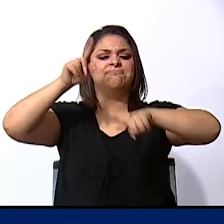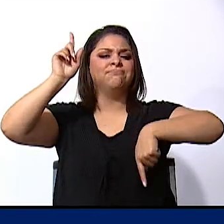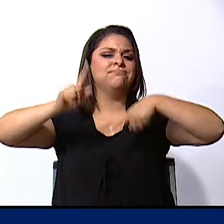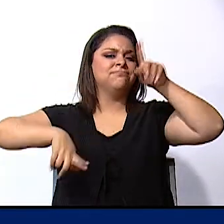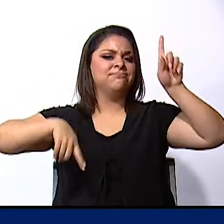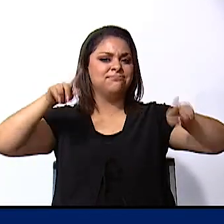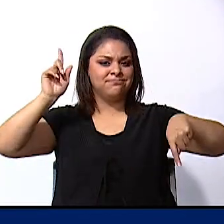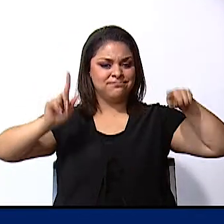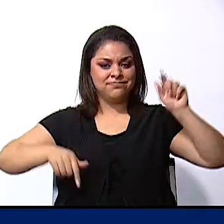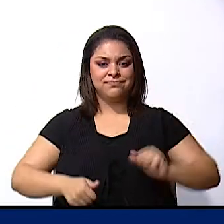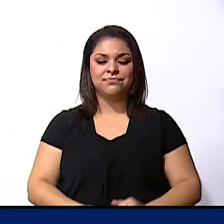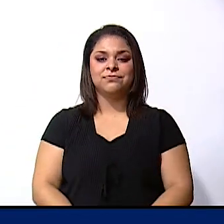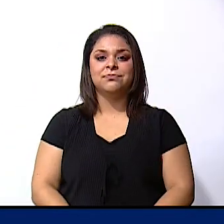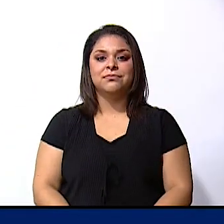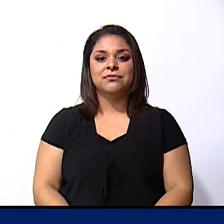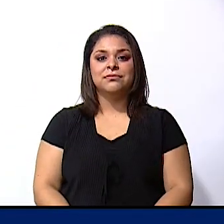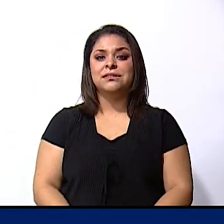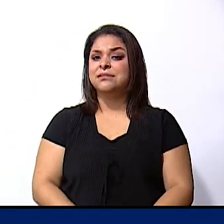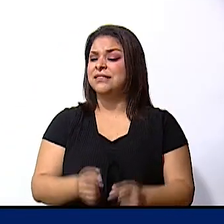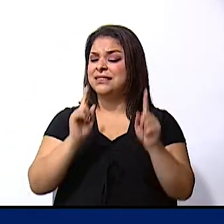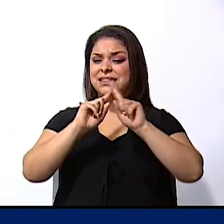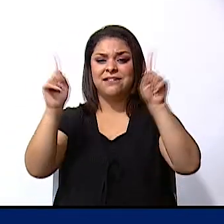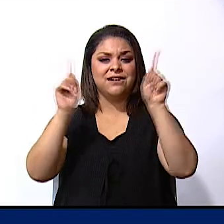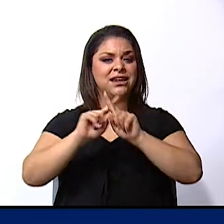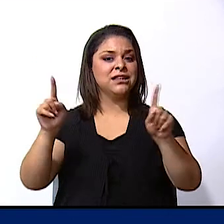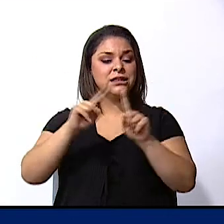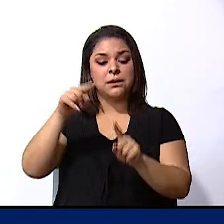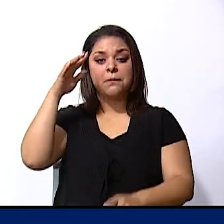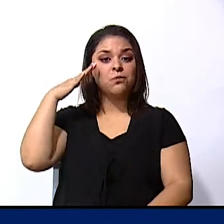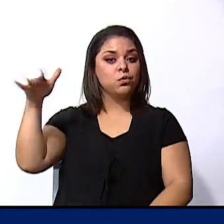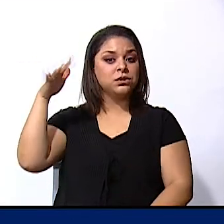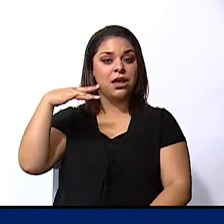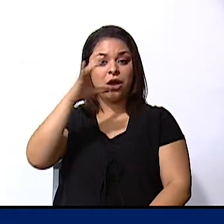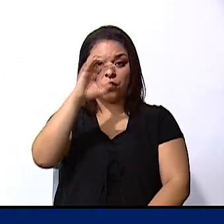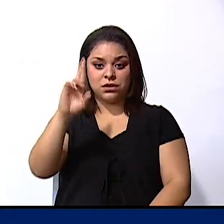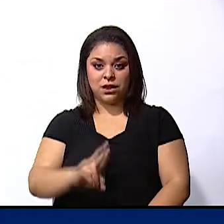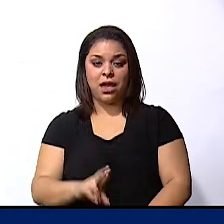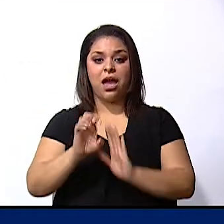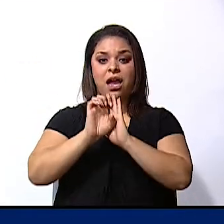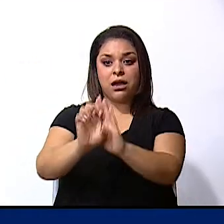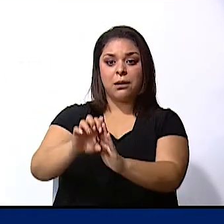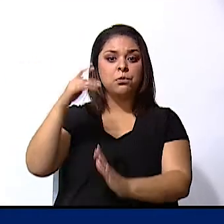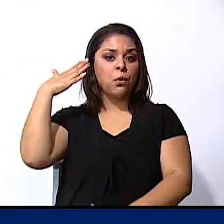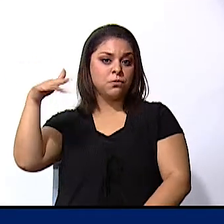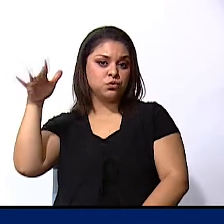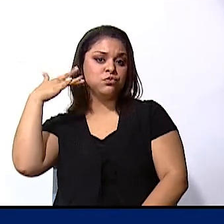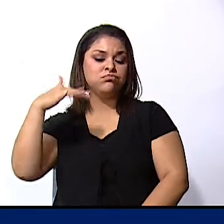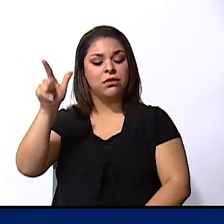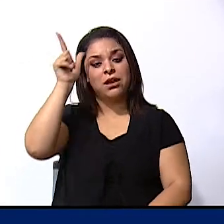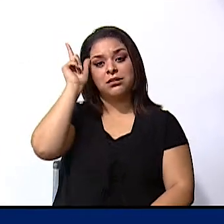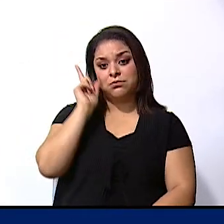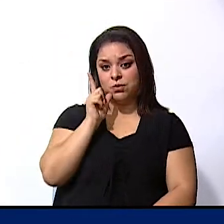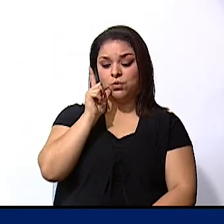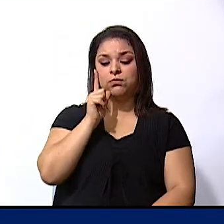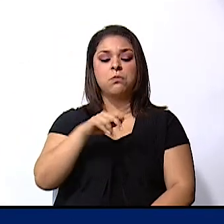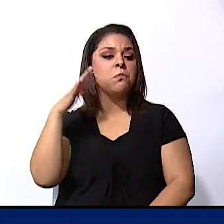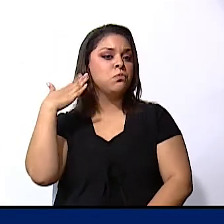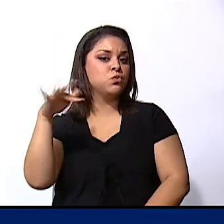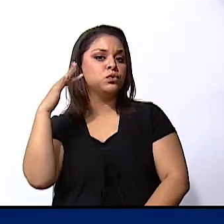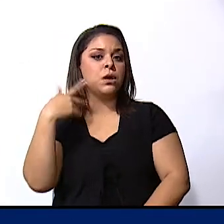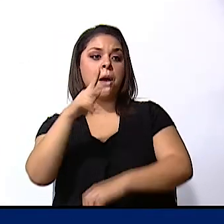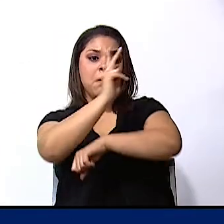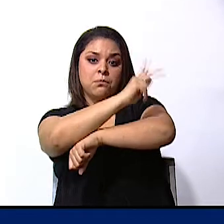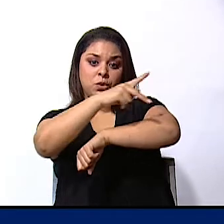uh musical diversity in costa rica we have music from limon music from puntarinas